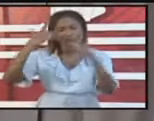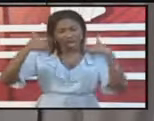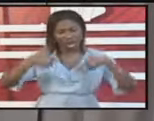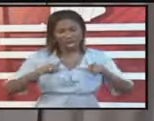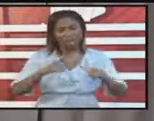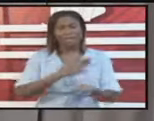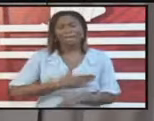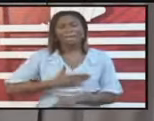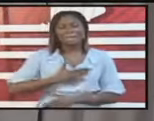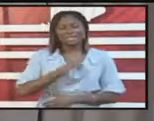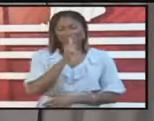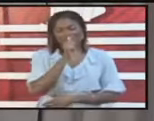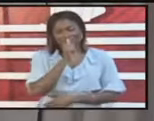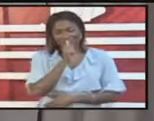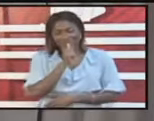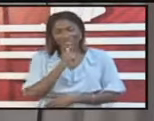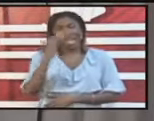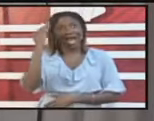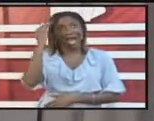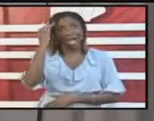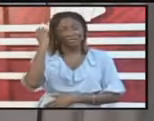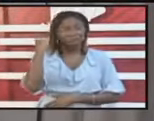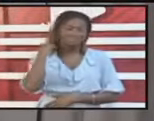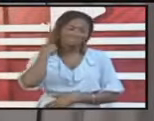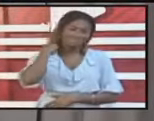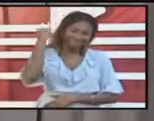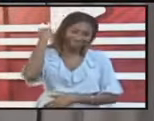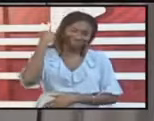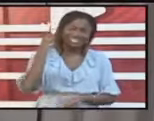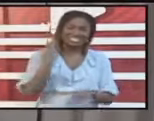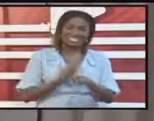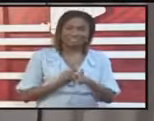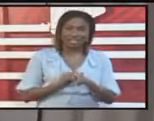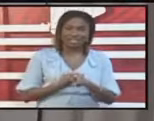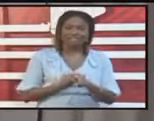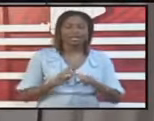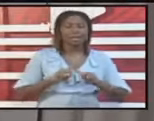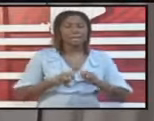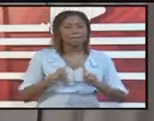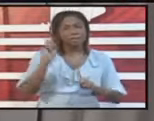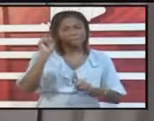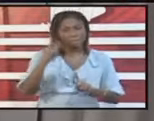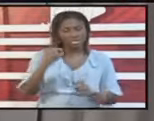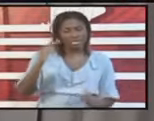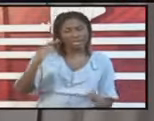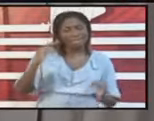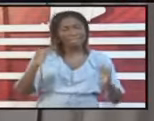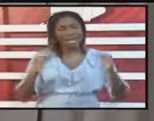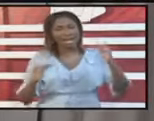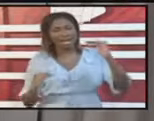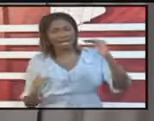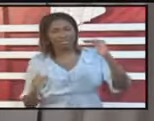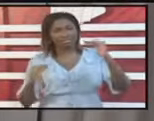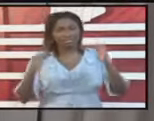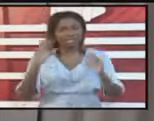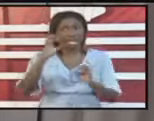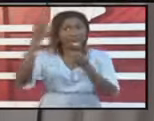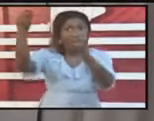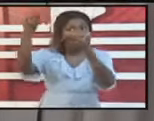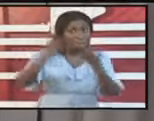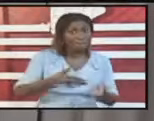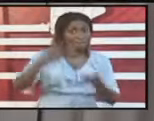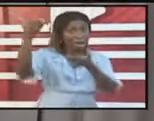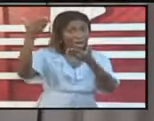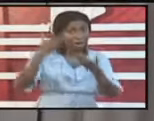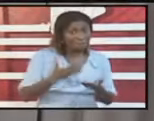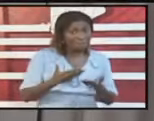patience has run low. We know how difficult it is. But the reason for this is we have to balance the numbers with those who are currently the